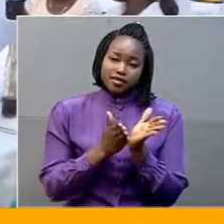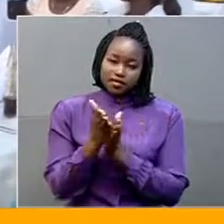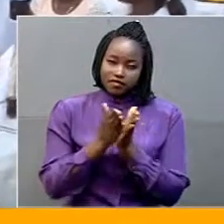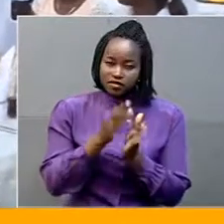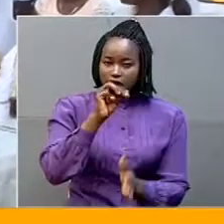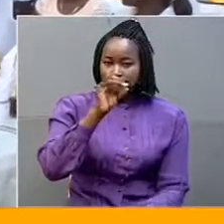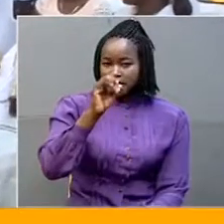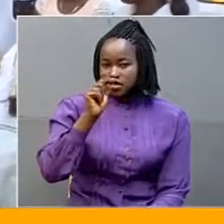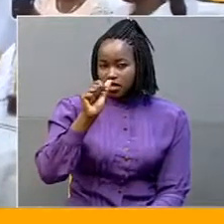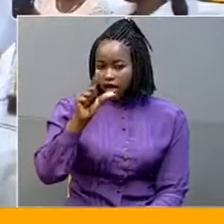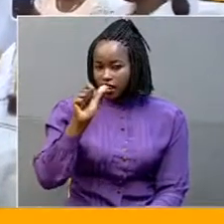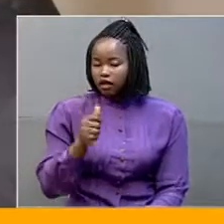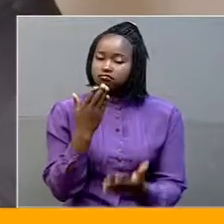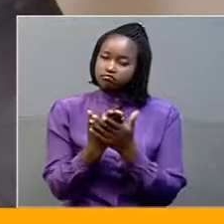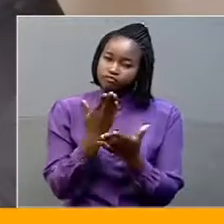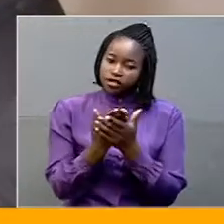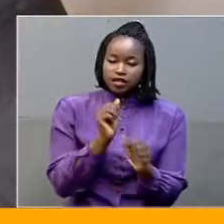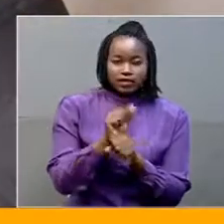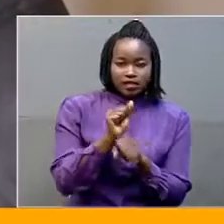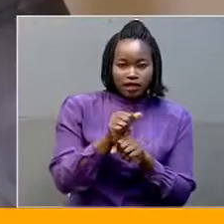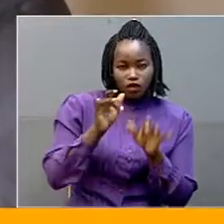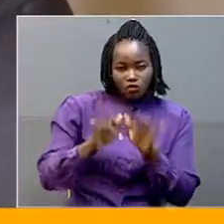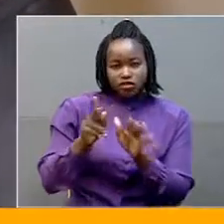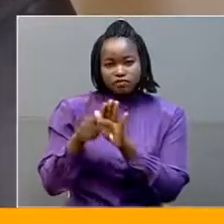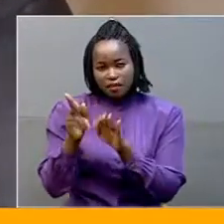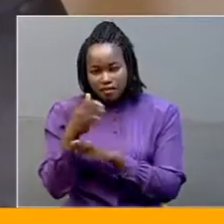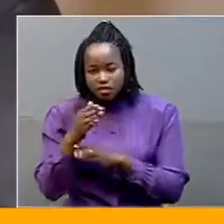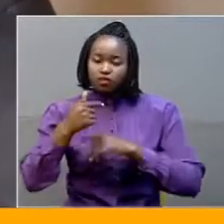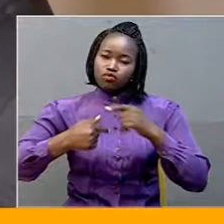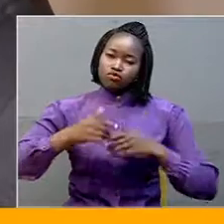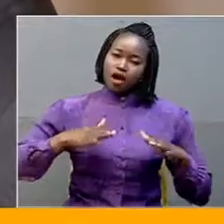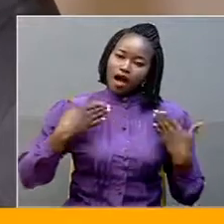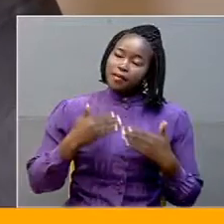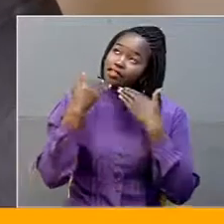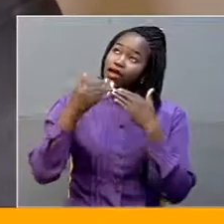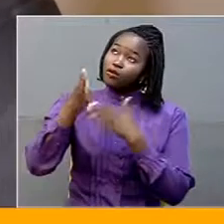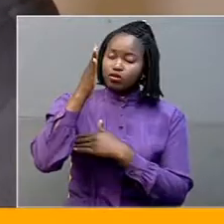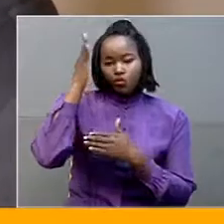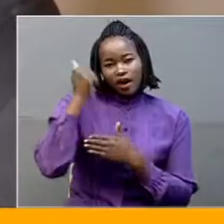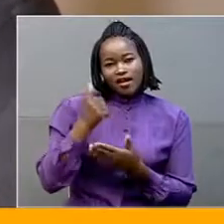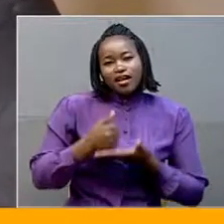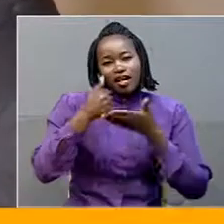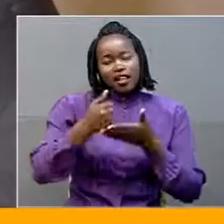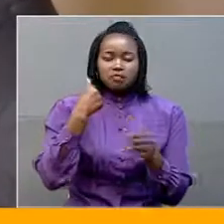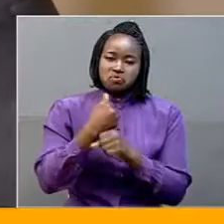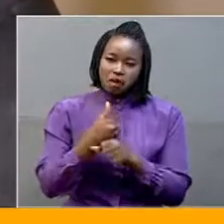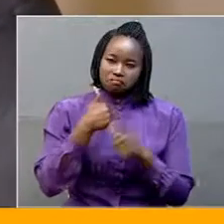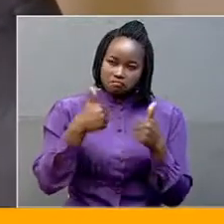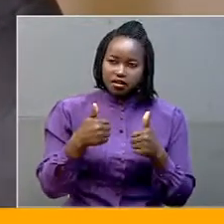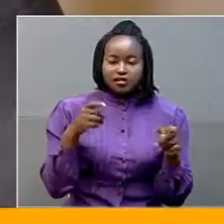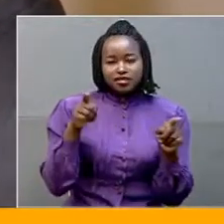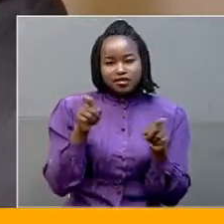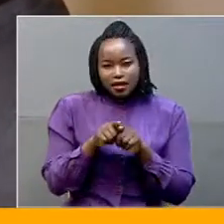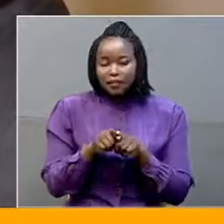Mittala, called upon the staff of the Office of the Prime Minister to be grateful to God for enabling them to work productively. He